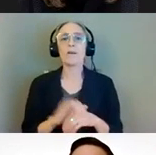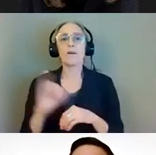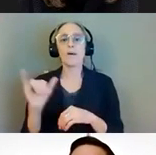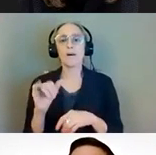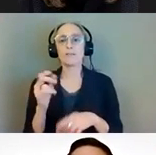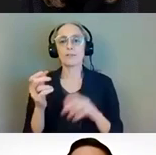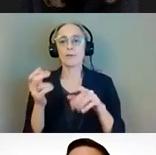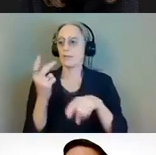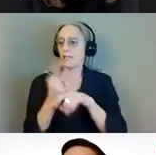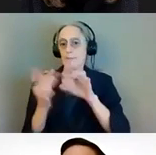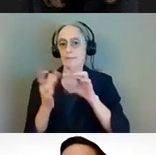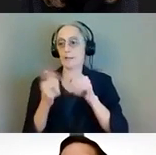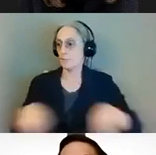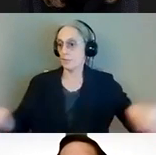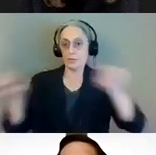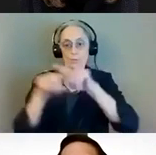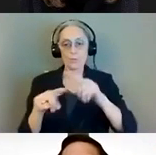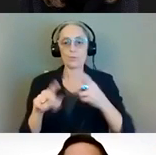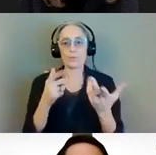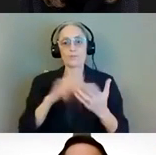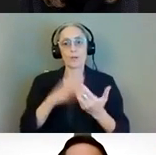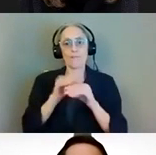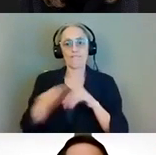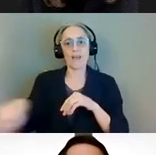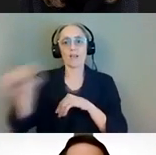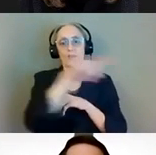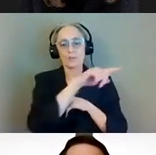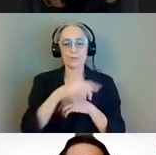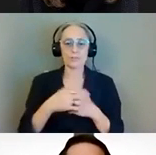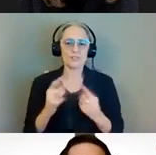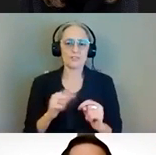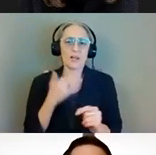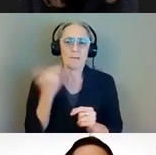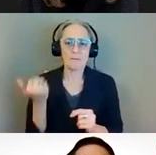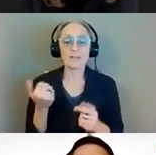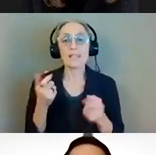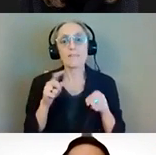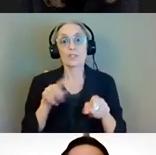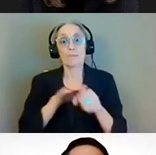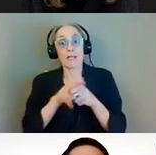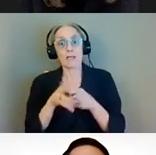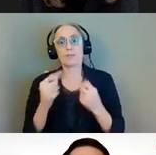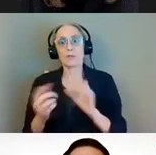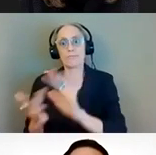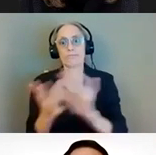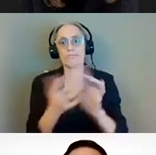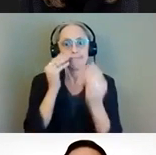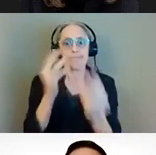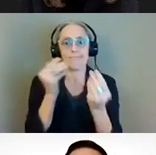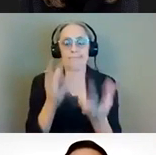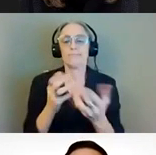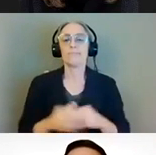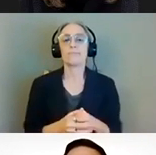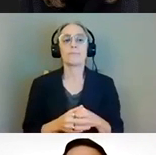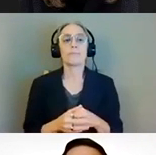the the project um as much as we can even during the pandemic so again here's the um